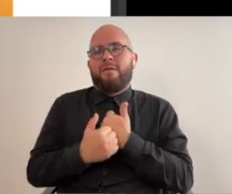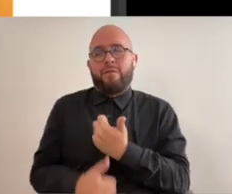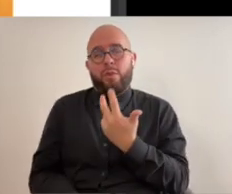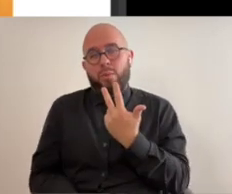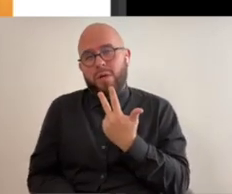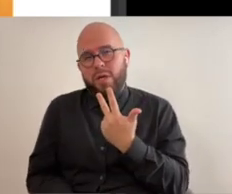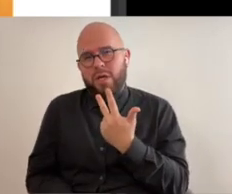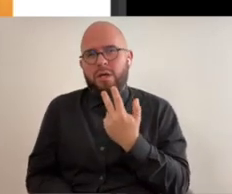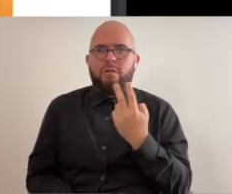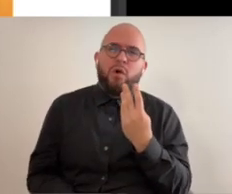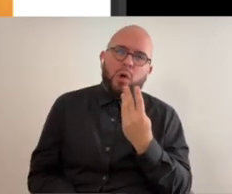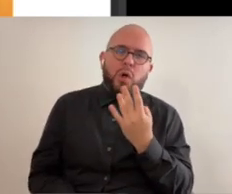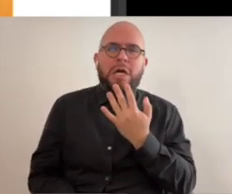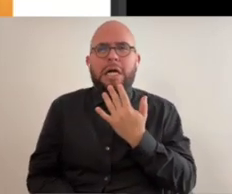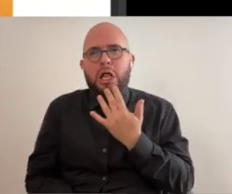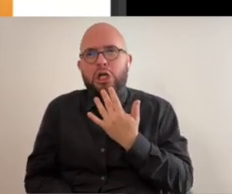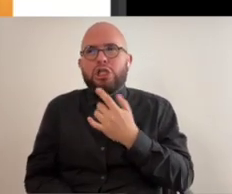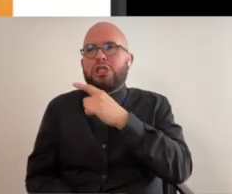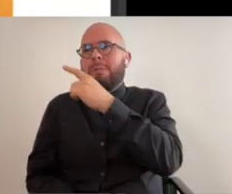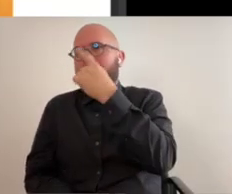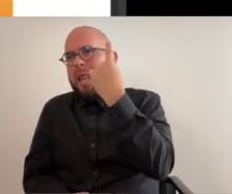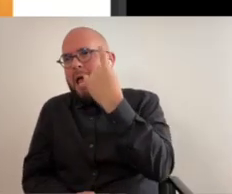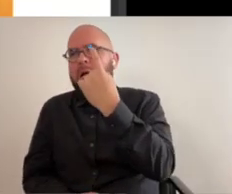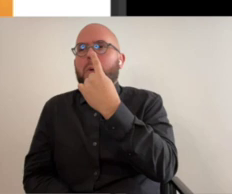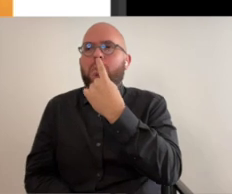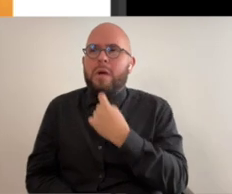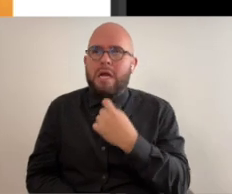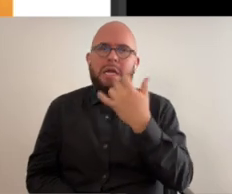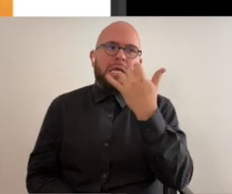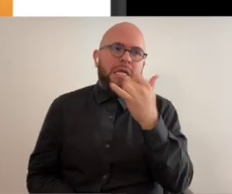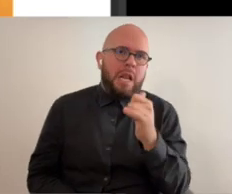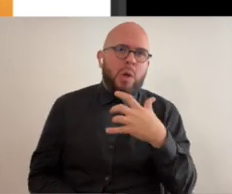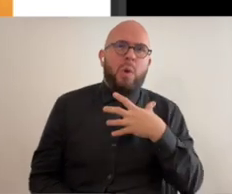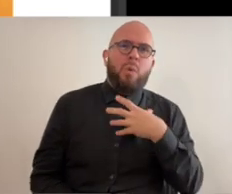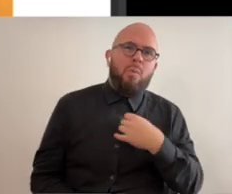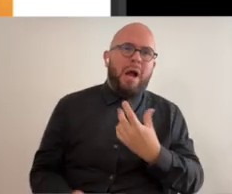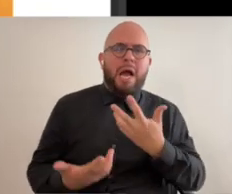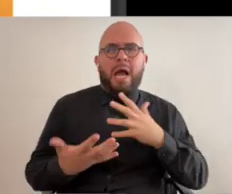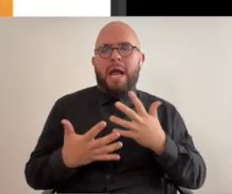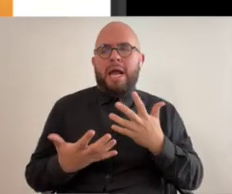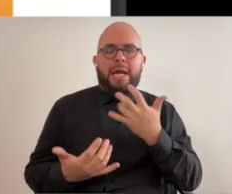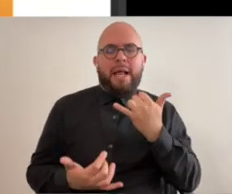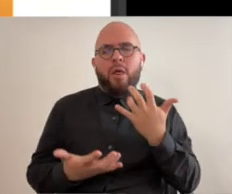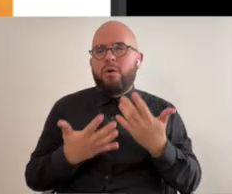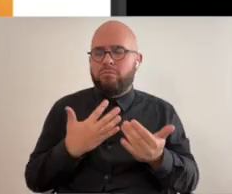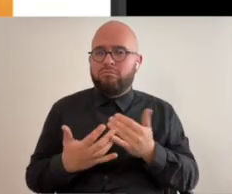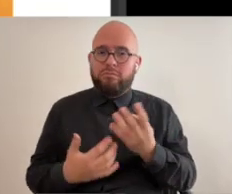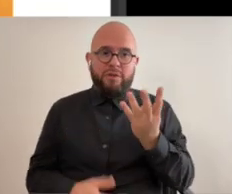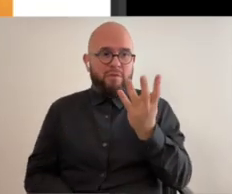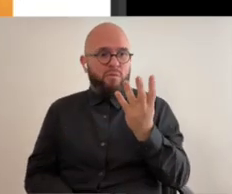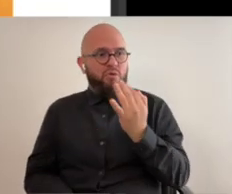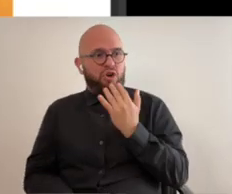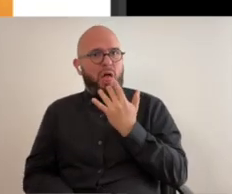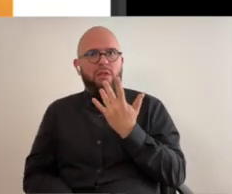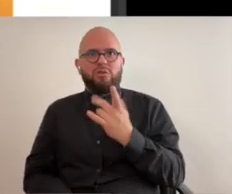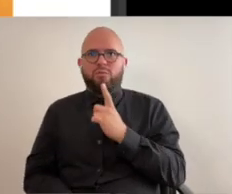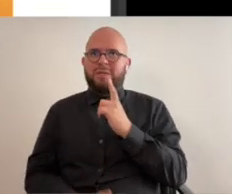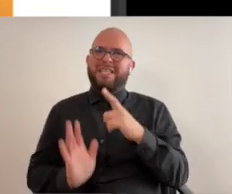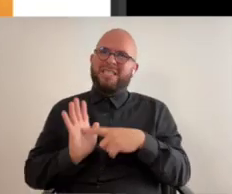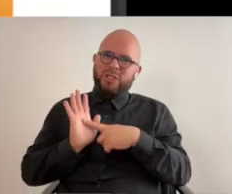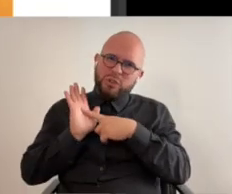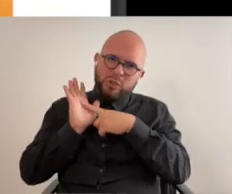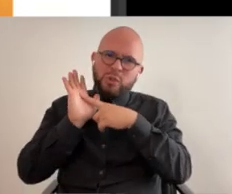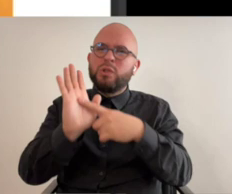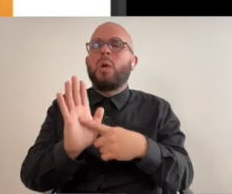these three simple well four colors of black red yellow and whitish yellow